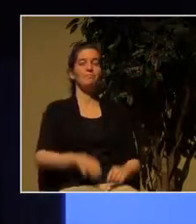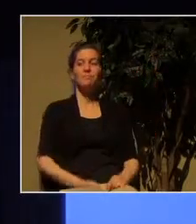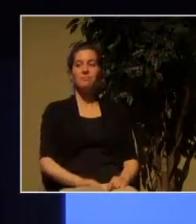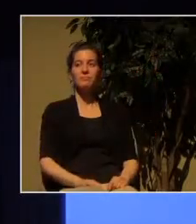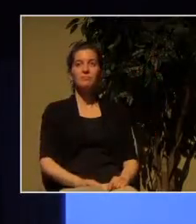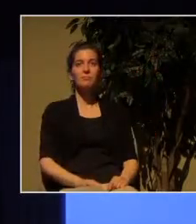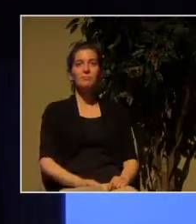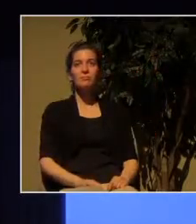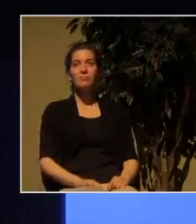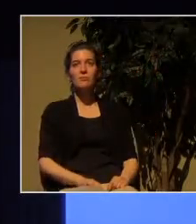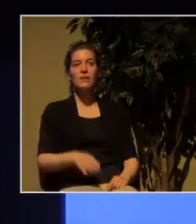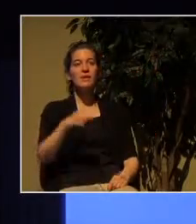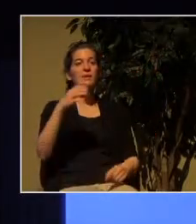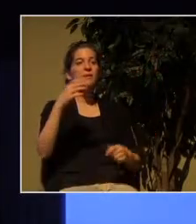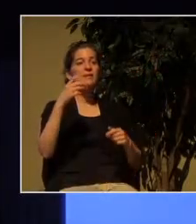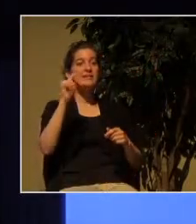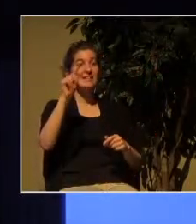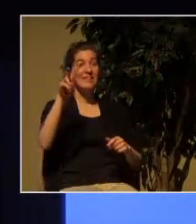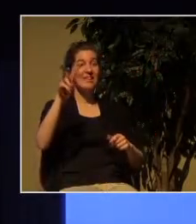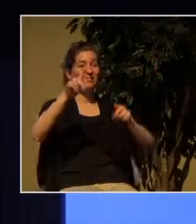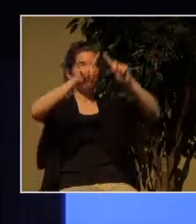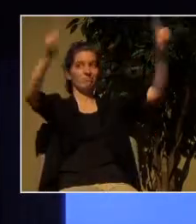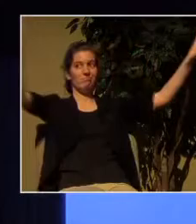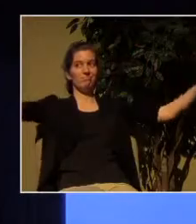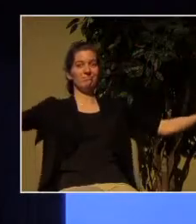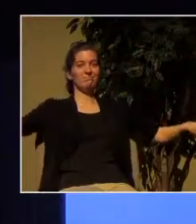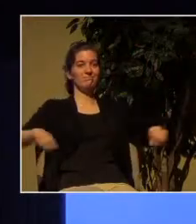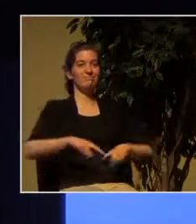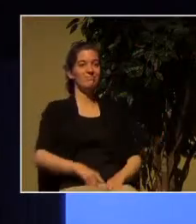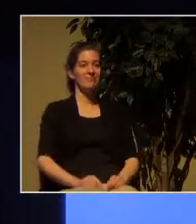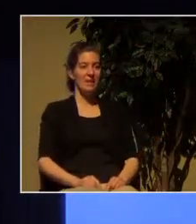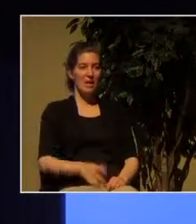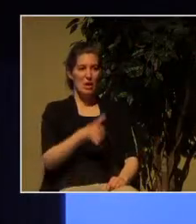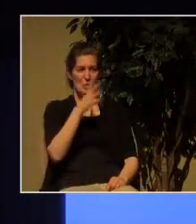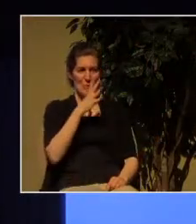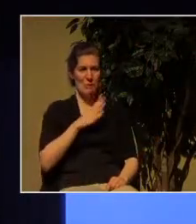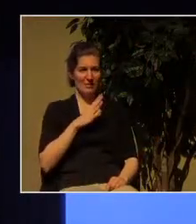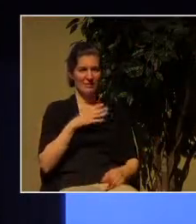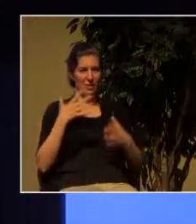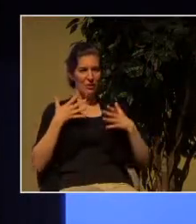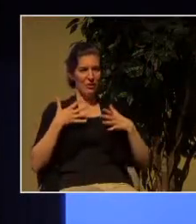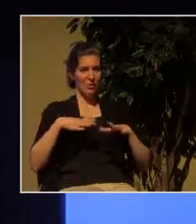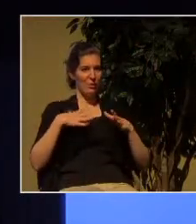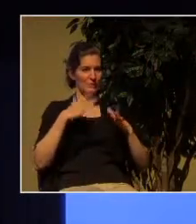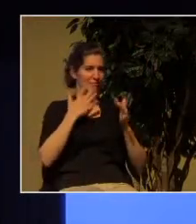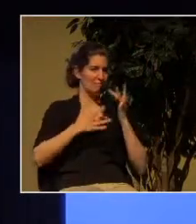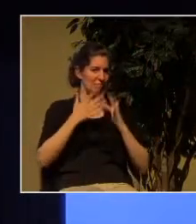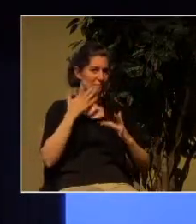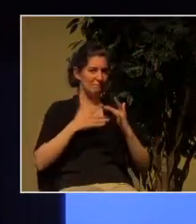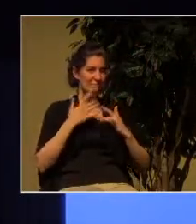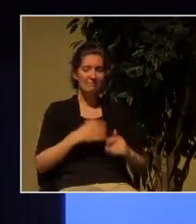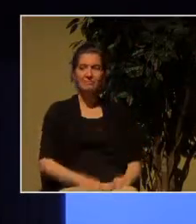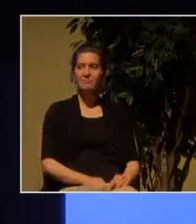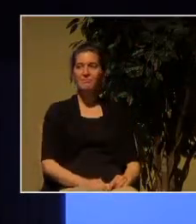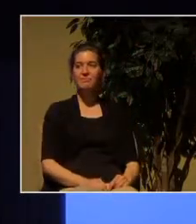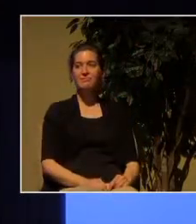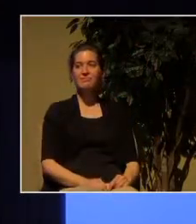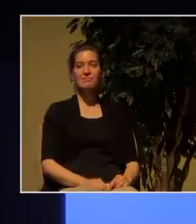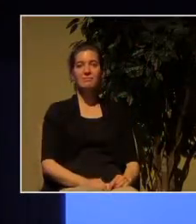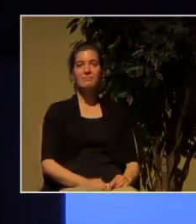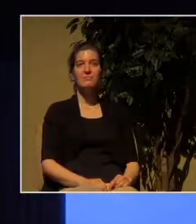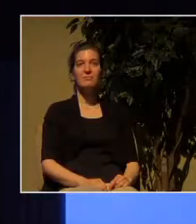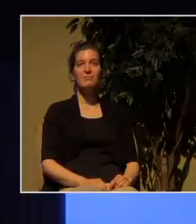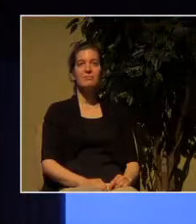screen TV a pretty bare lady there just for the record here's a guy trying to